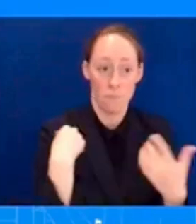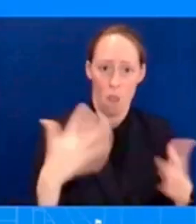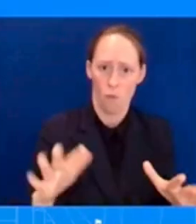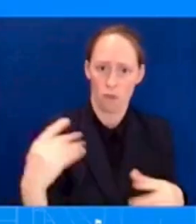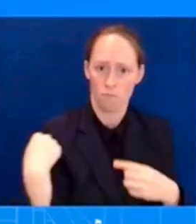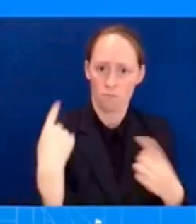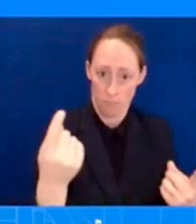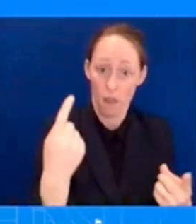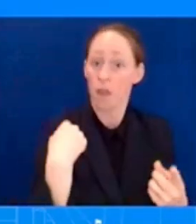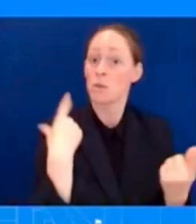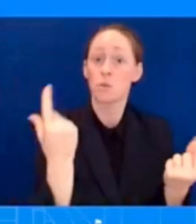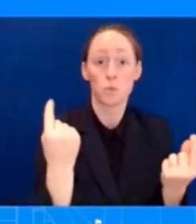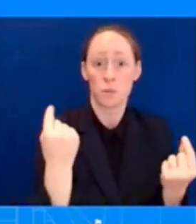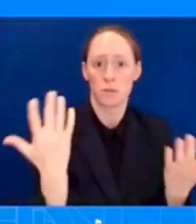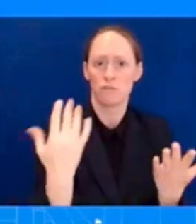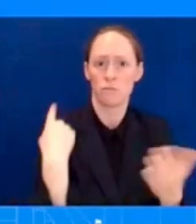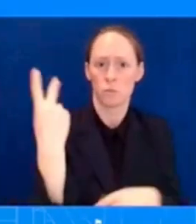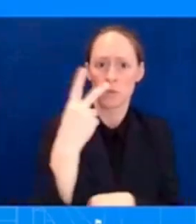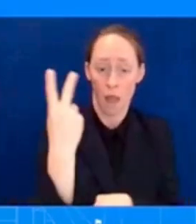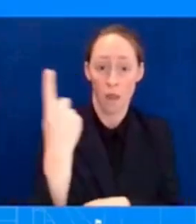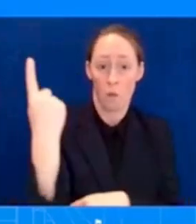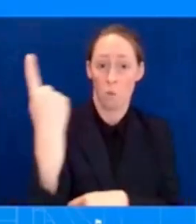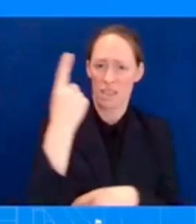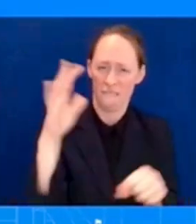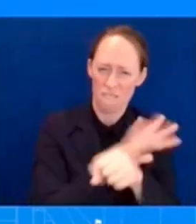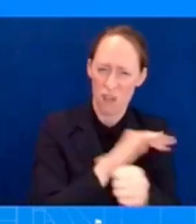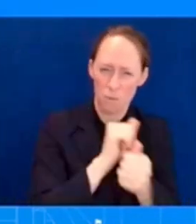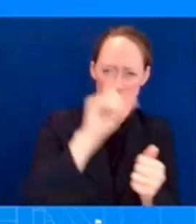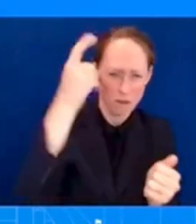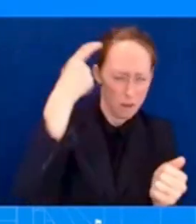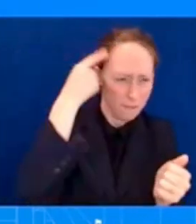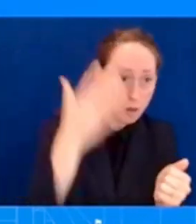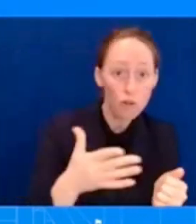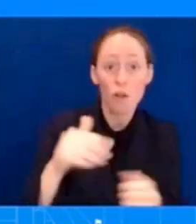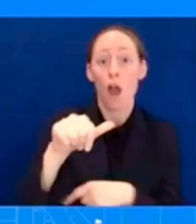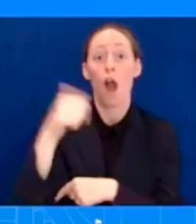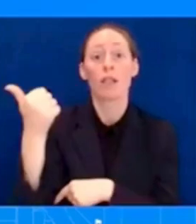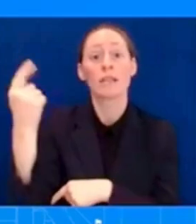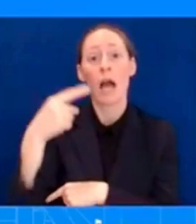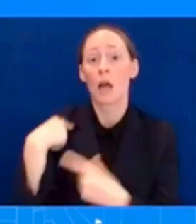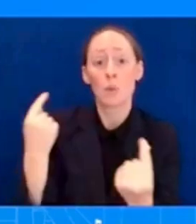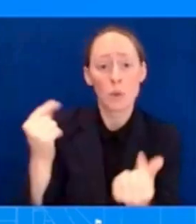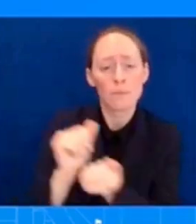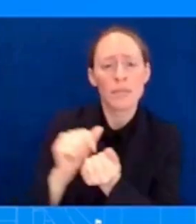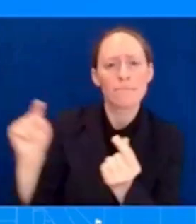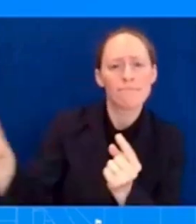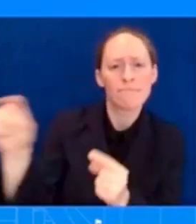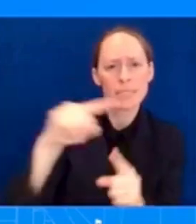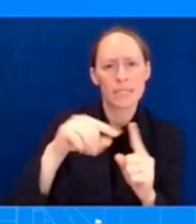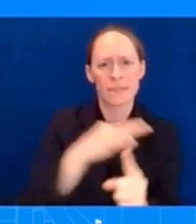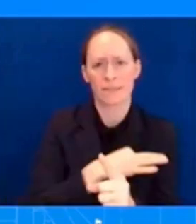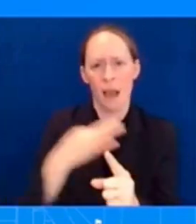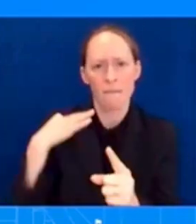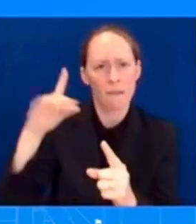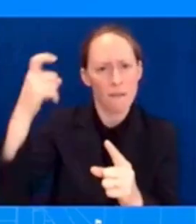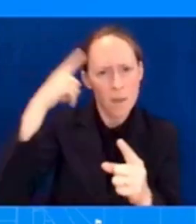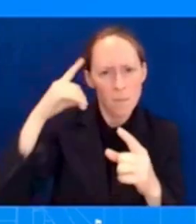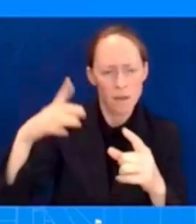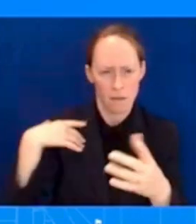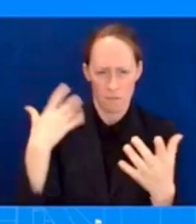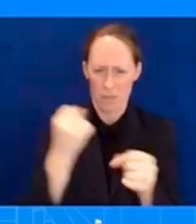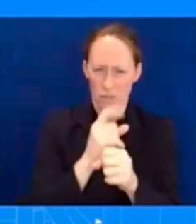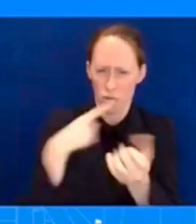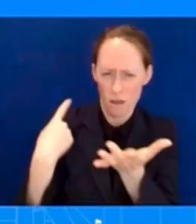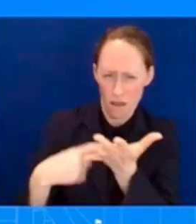with my staff as well as uh members of the governor's staff to get a true understanding of what the impact is here on the ground